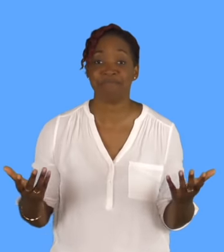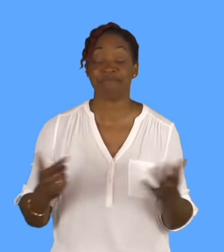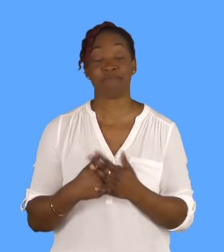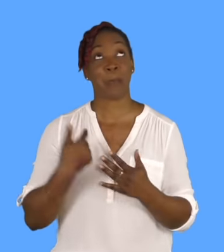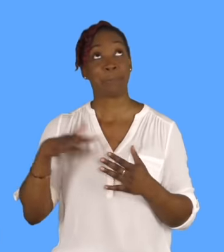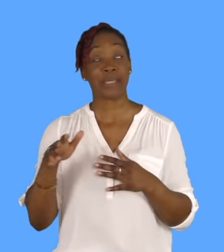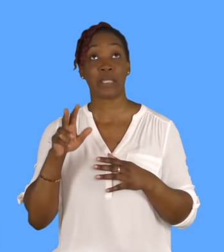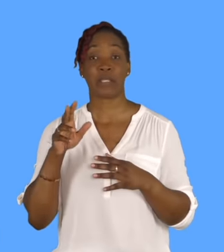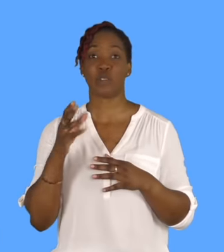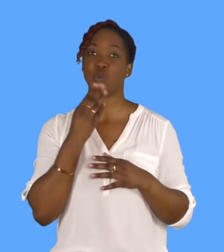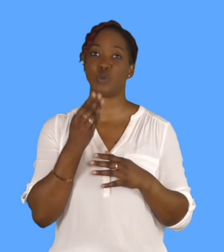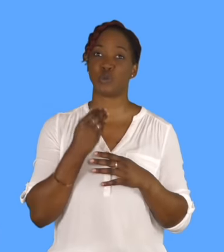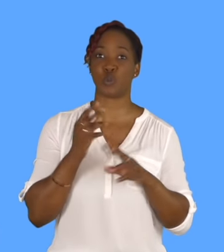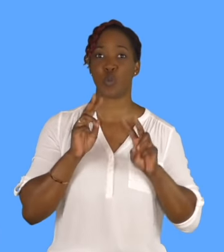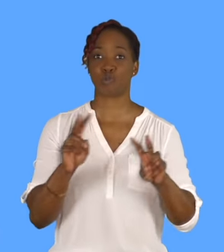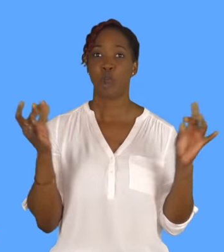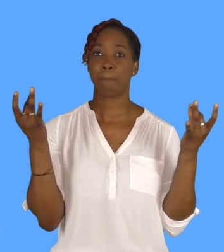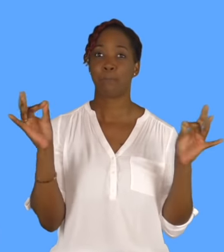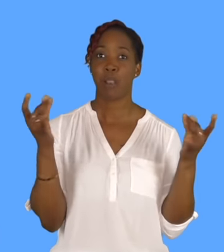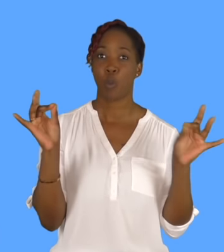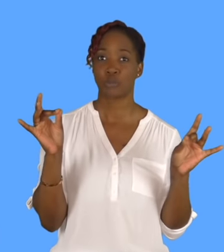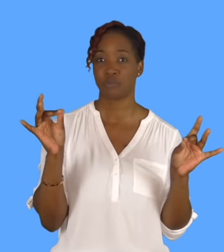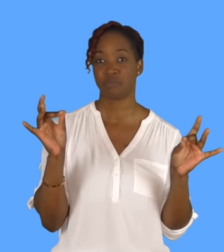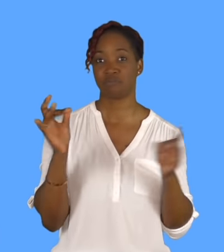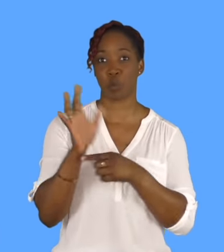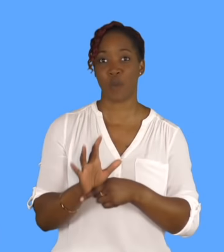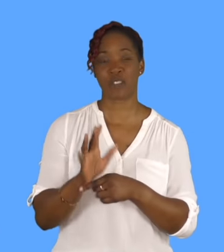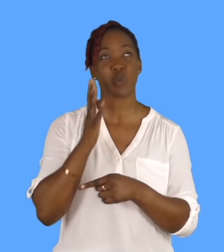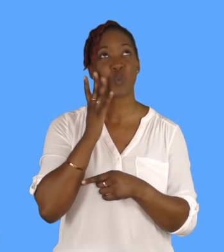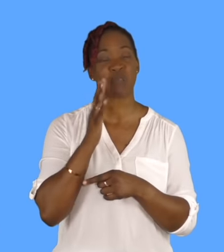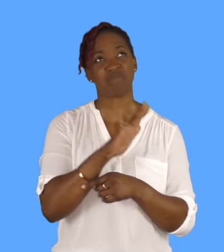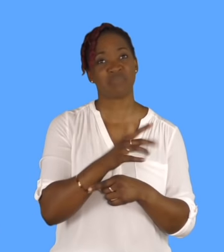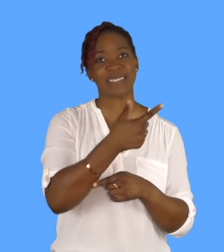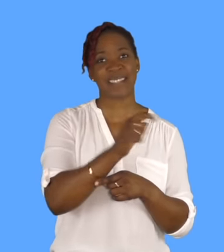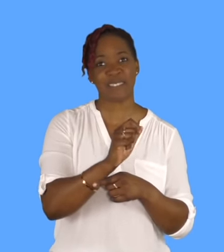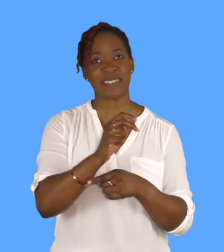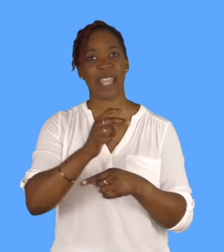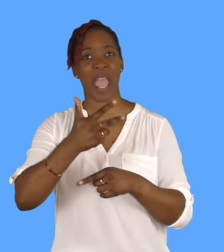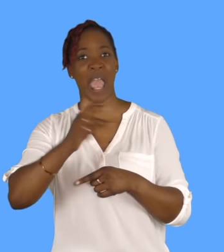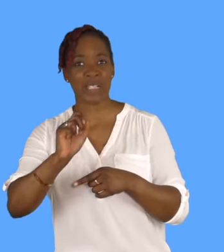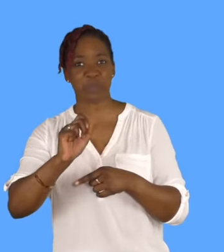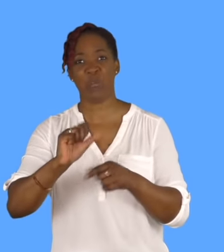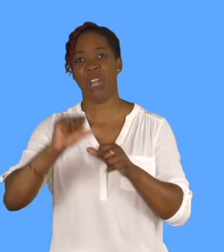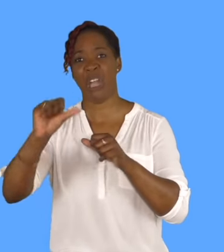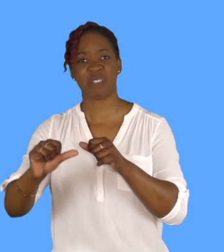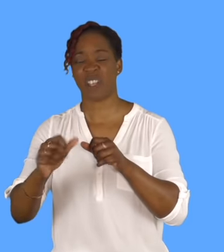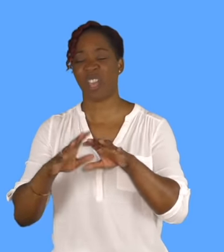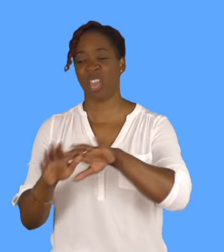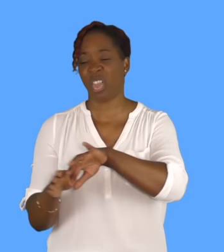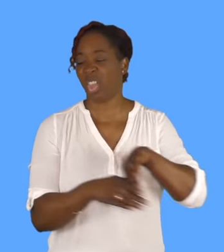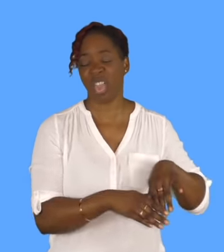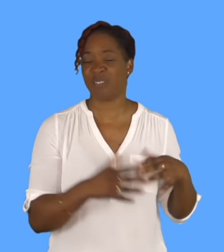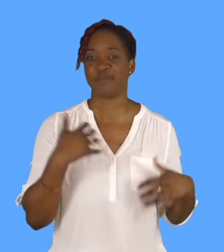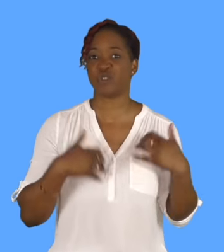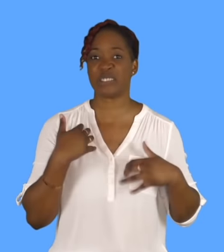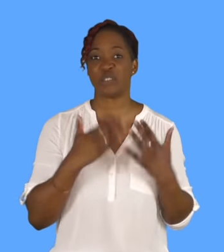movies, 70s, into the 80s, maybe. But then after that, I lost interest in them because it just didn't say anything to me. And